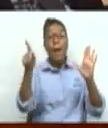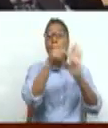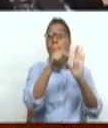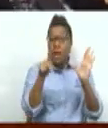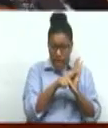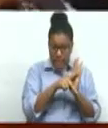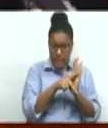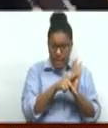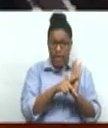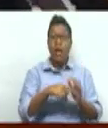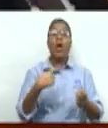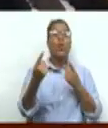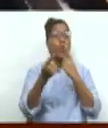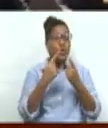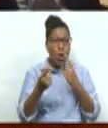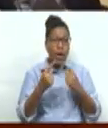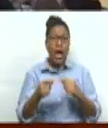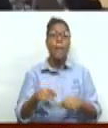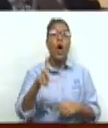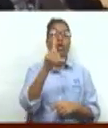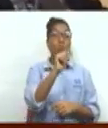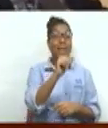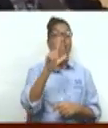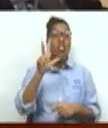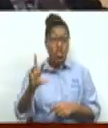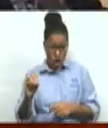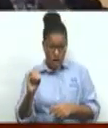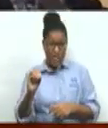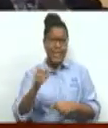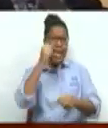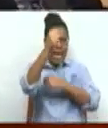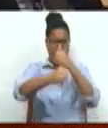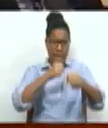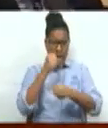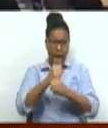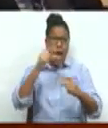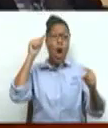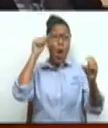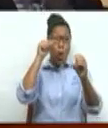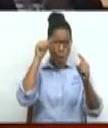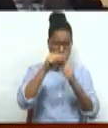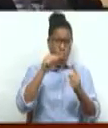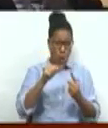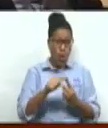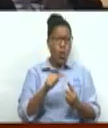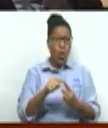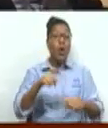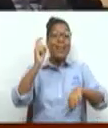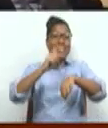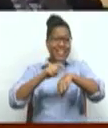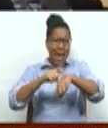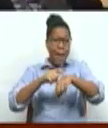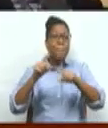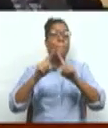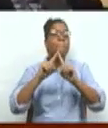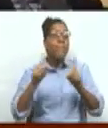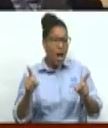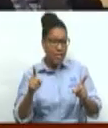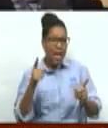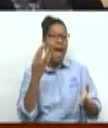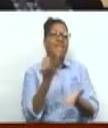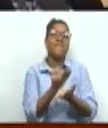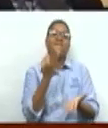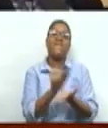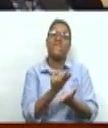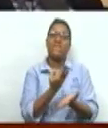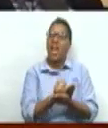Similarly to talking about your 23rd January Sustainable Development Goals, they are timeframes, but then the issue of financing is